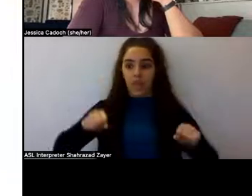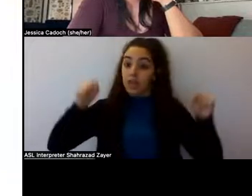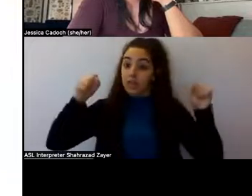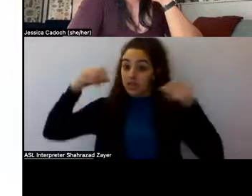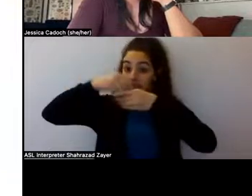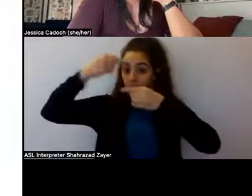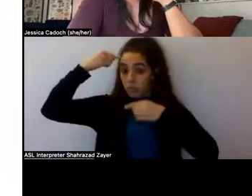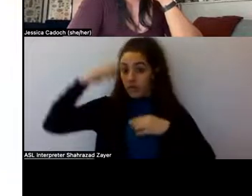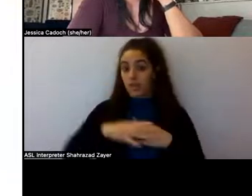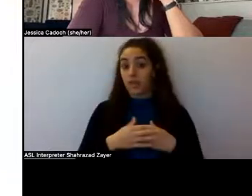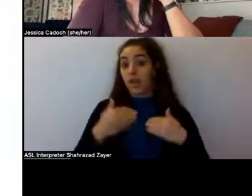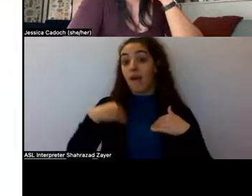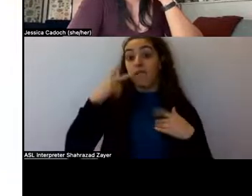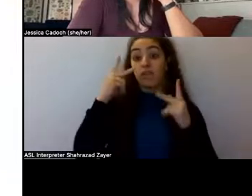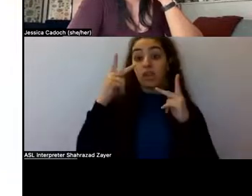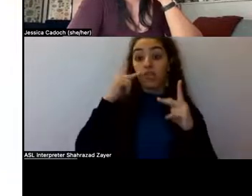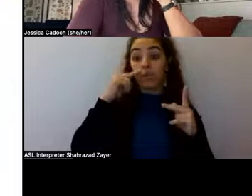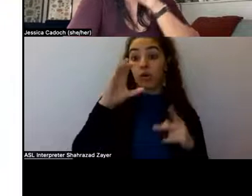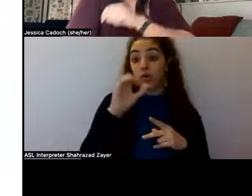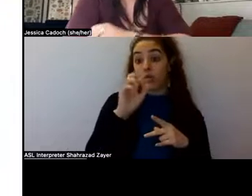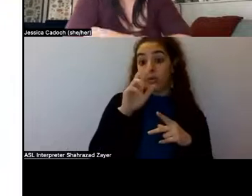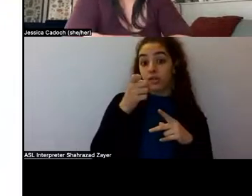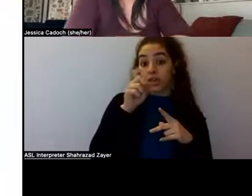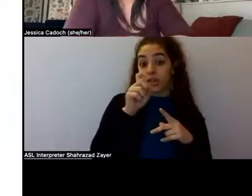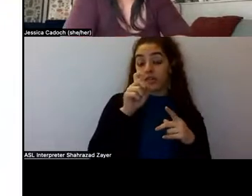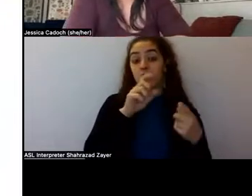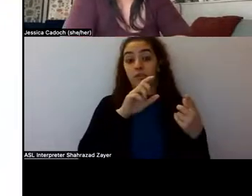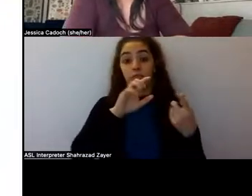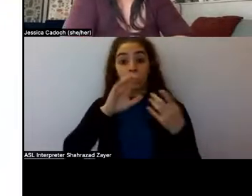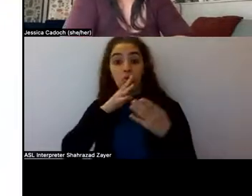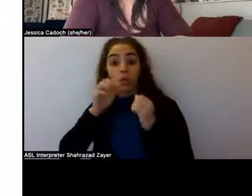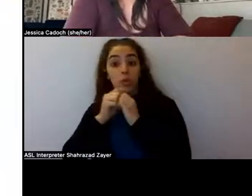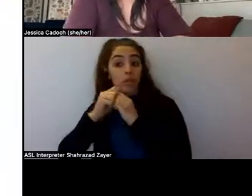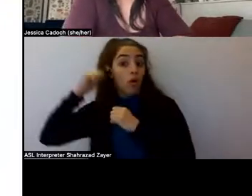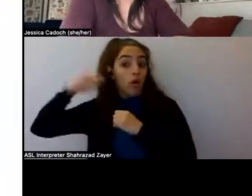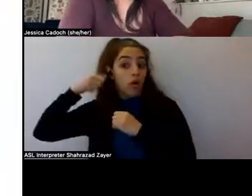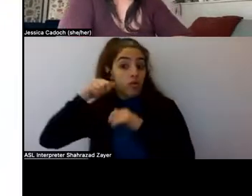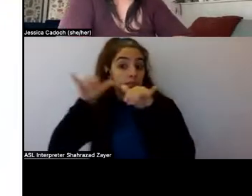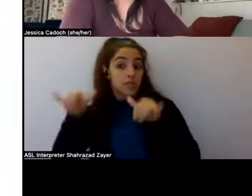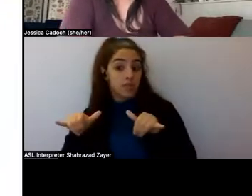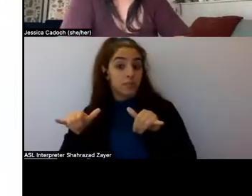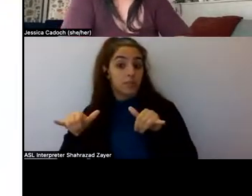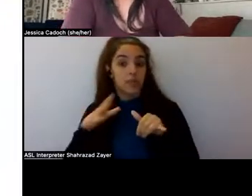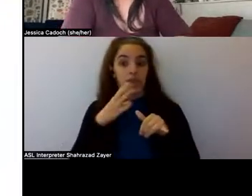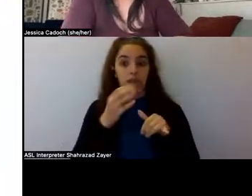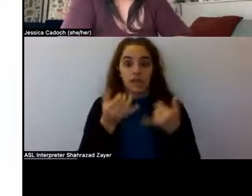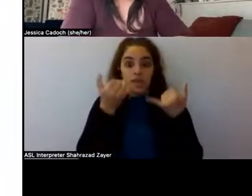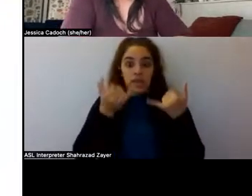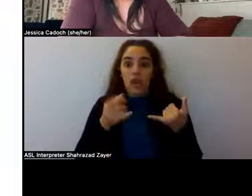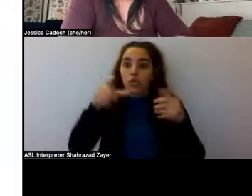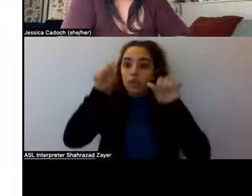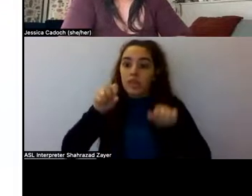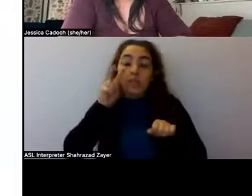visual cortex talking to the, uh, auditory cortex or the ordered auditory system. And suddenly you're seeing music, um,